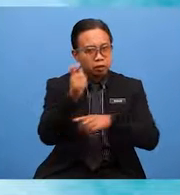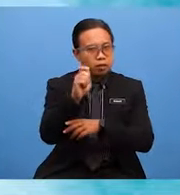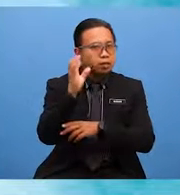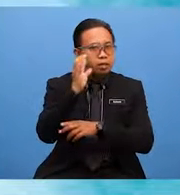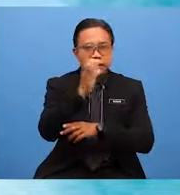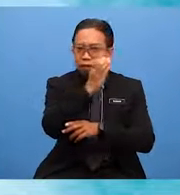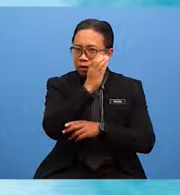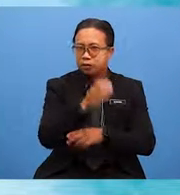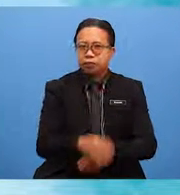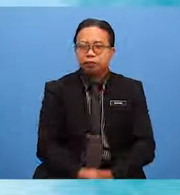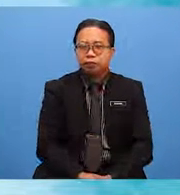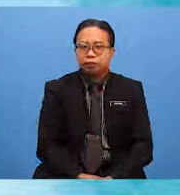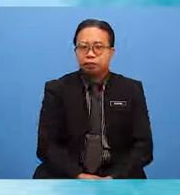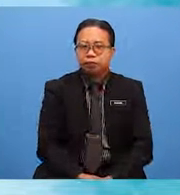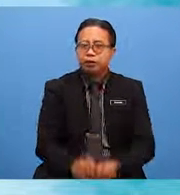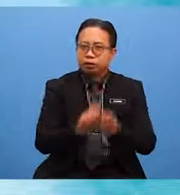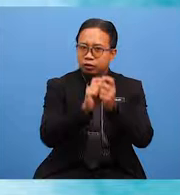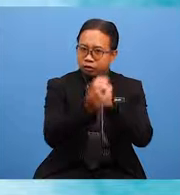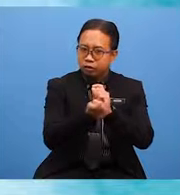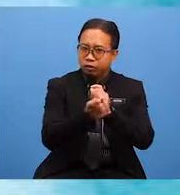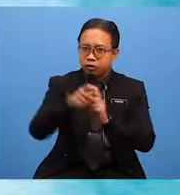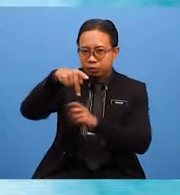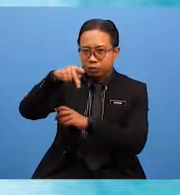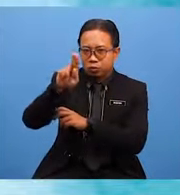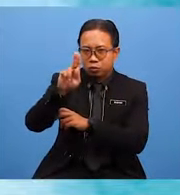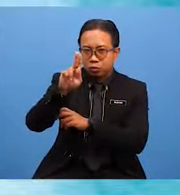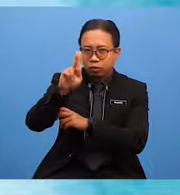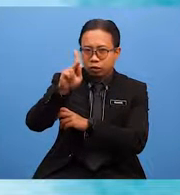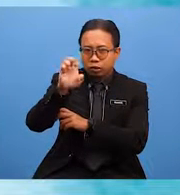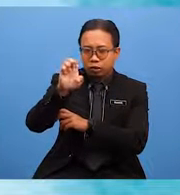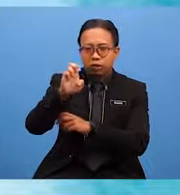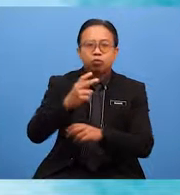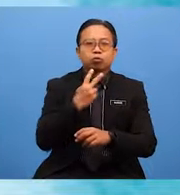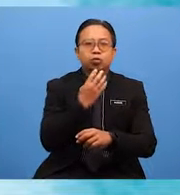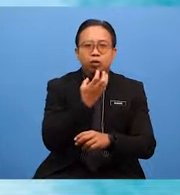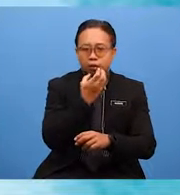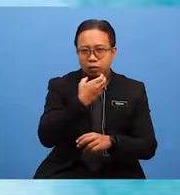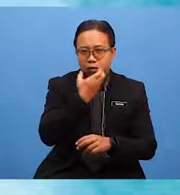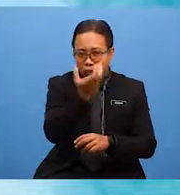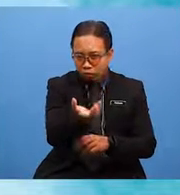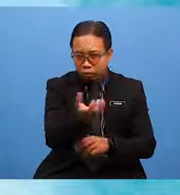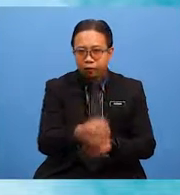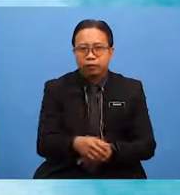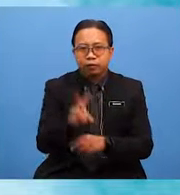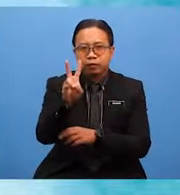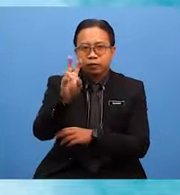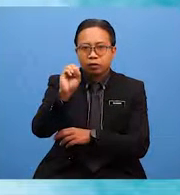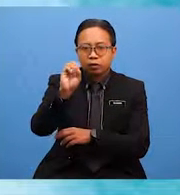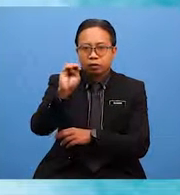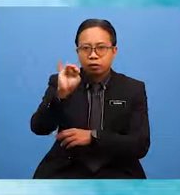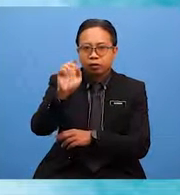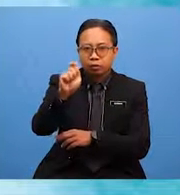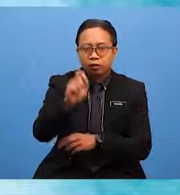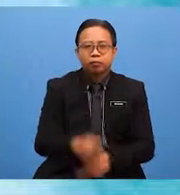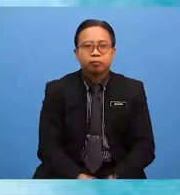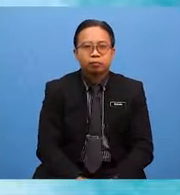and change the word puke to vomit. Next, replace the word